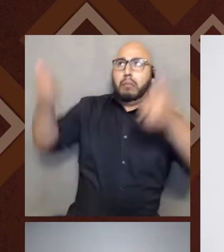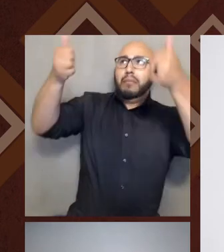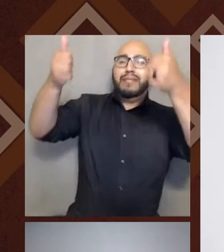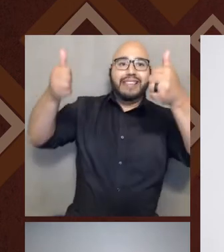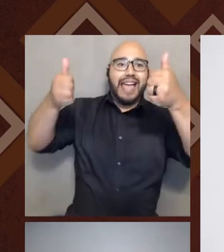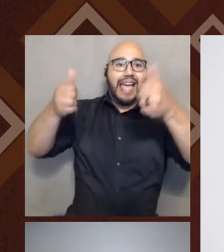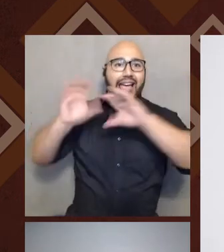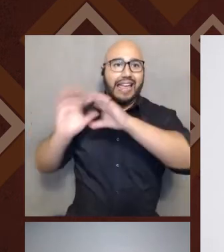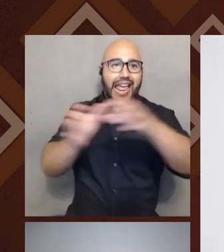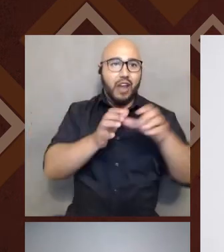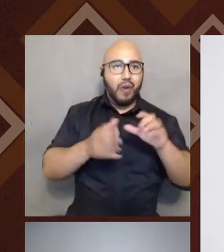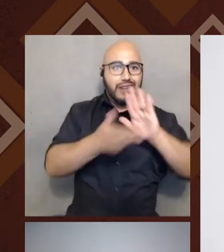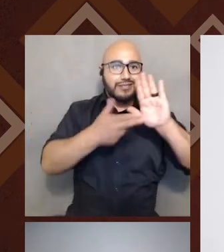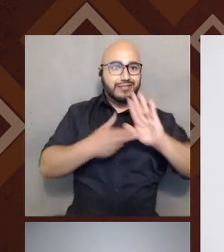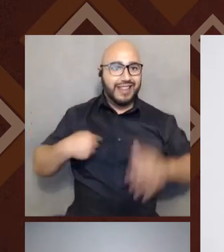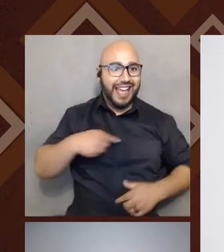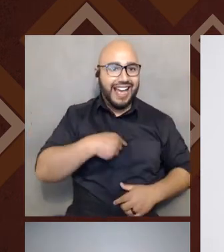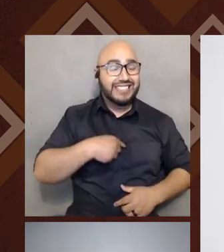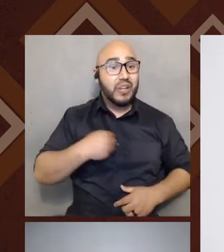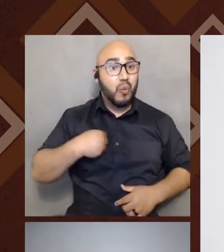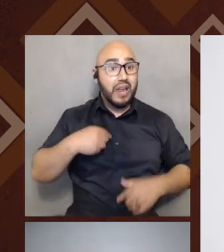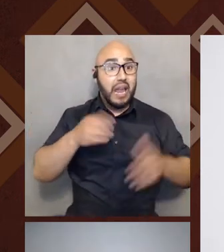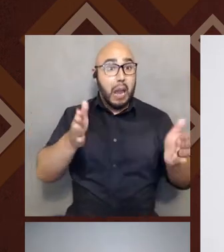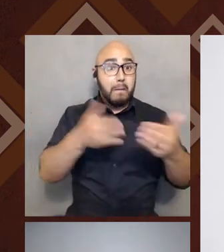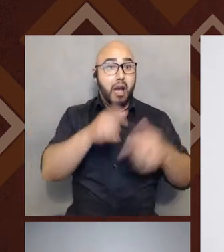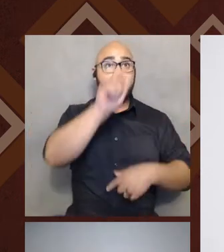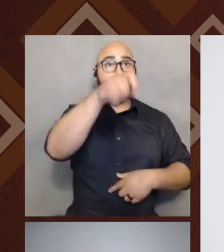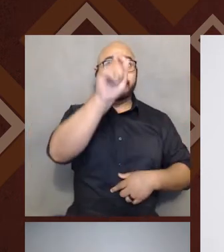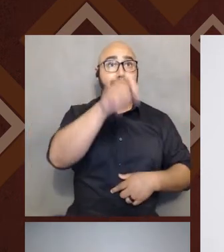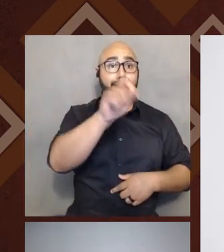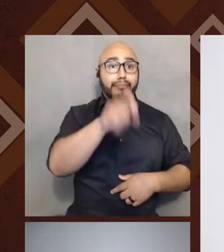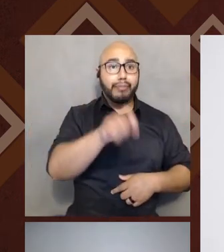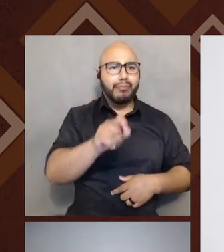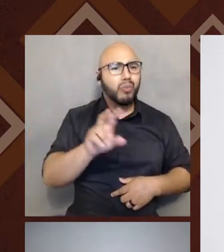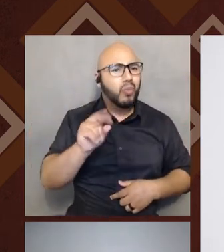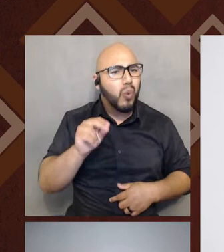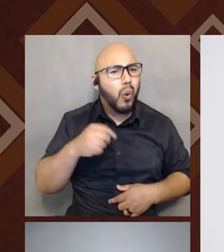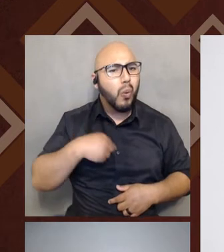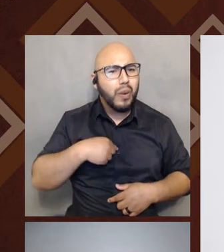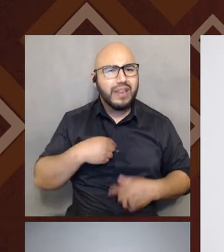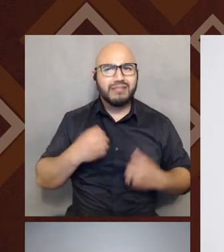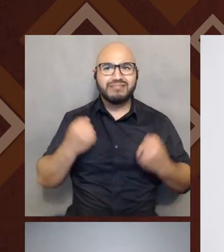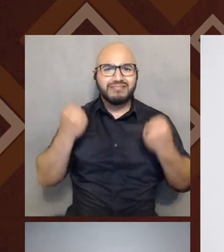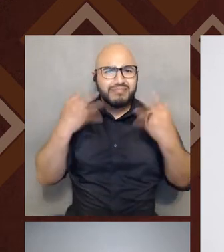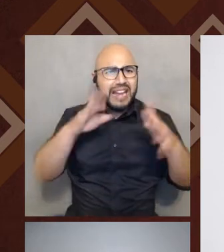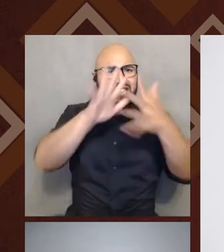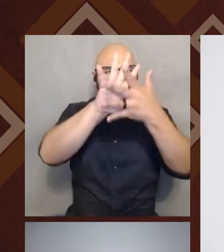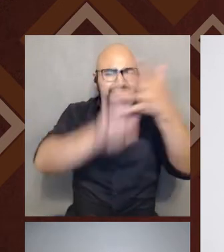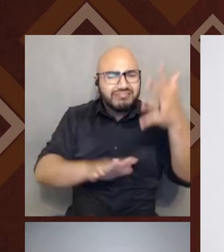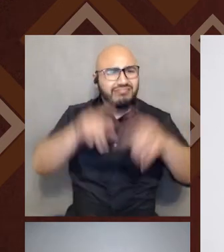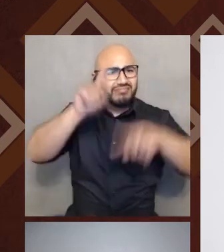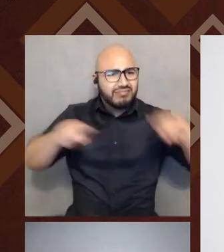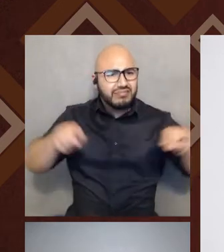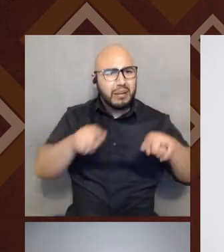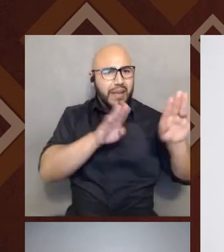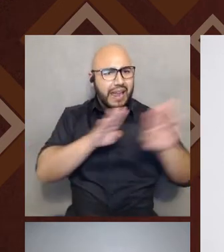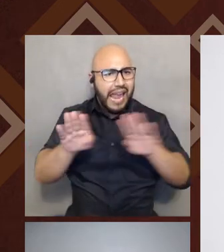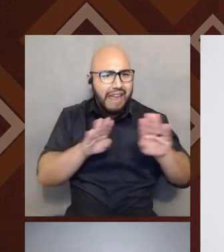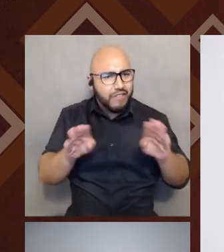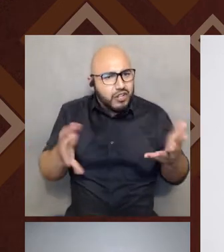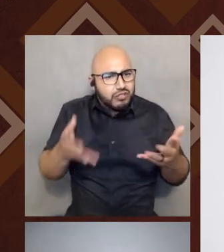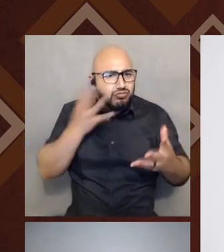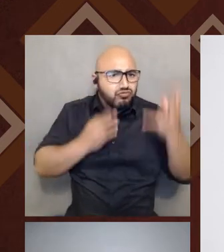don't just check boxes. We live out certain behaviors in many ways. Right. And so the socialization